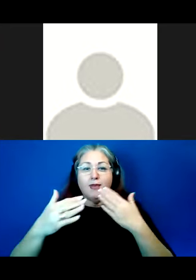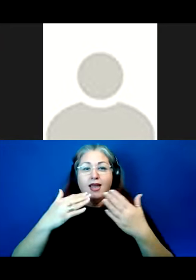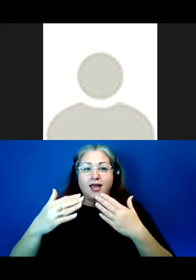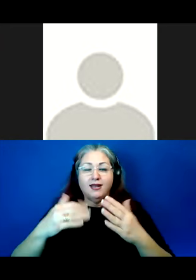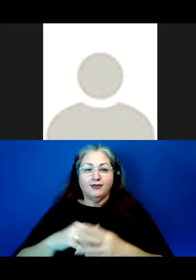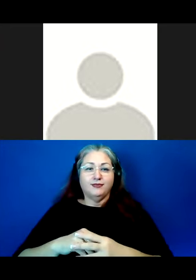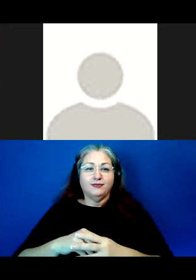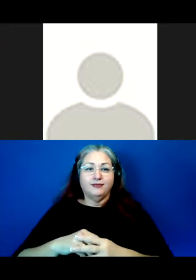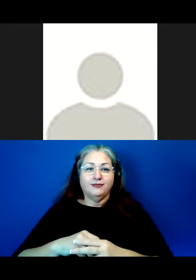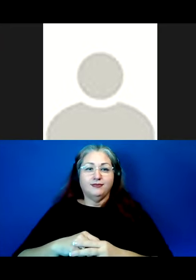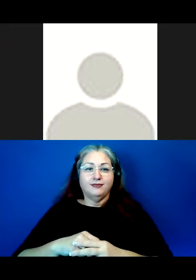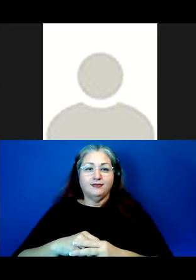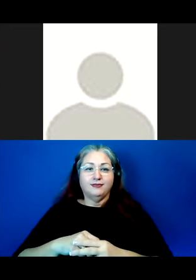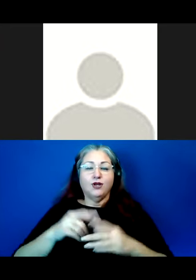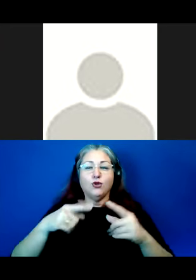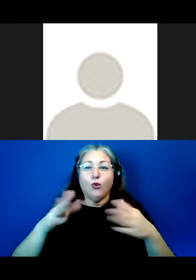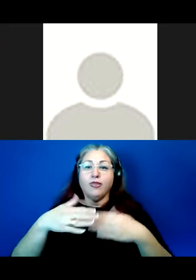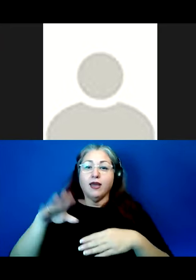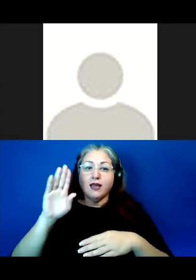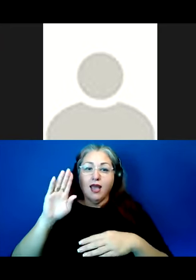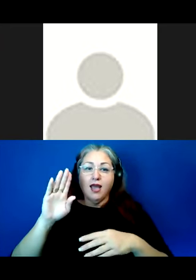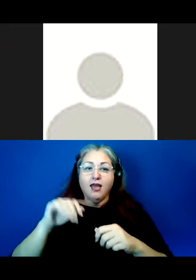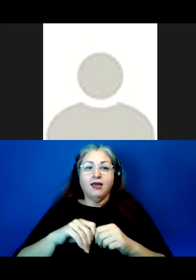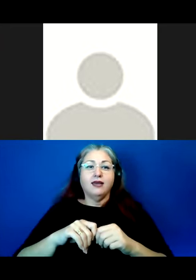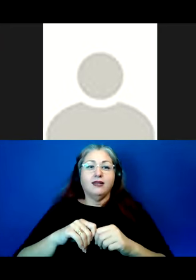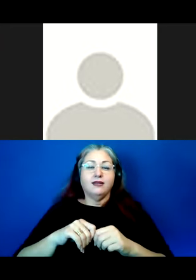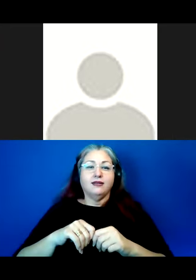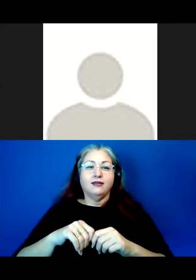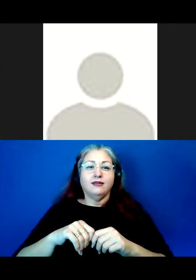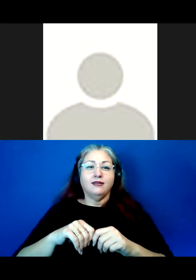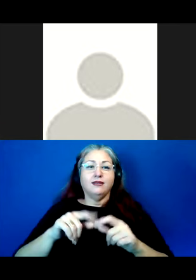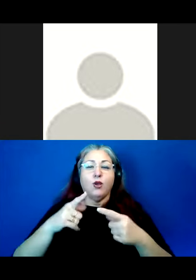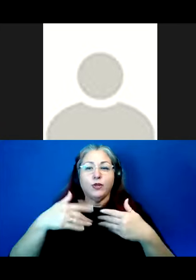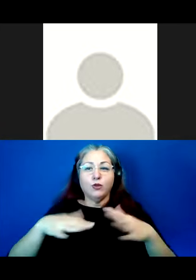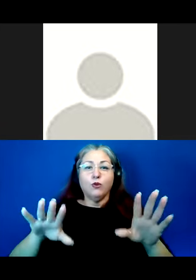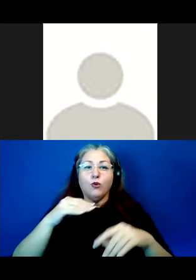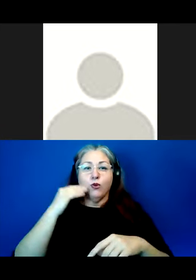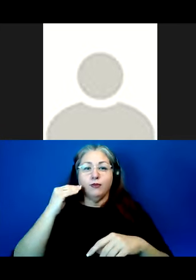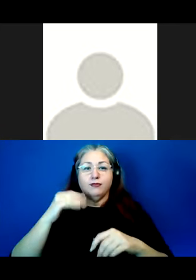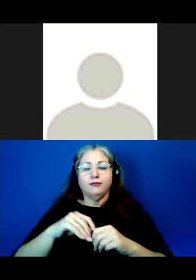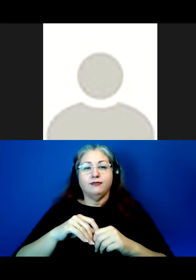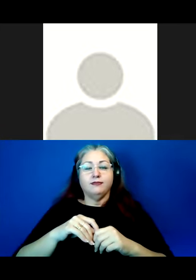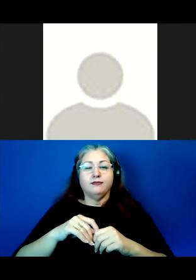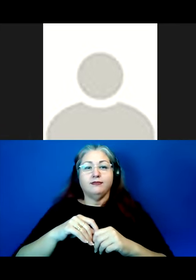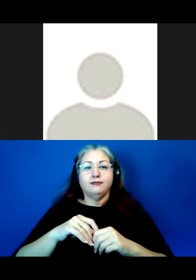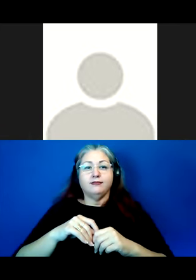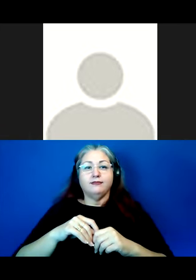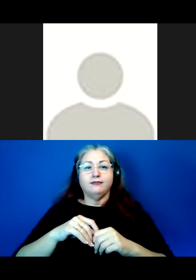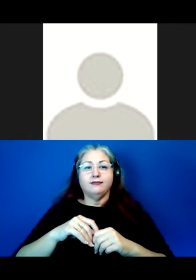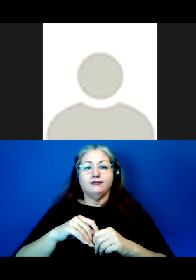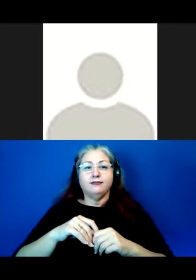joining us. Thank you. Thank Thank you. Promoting.